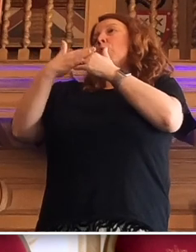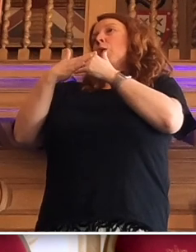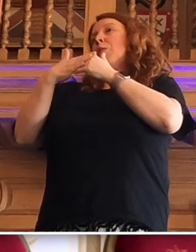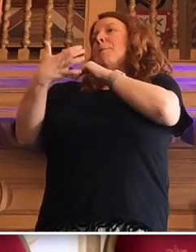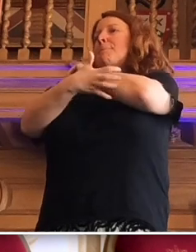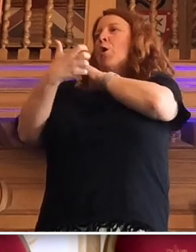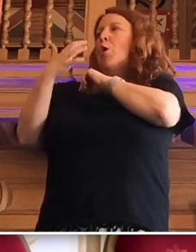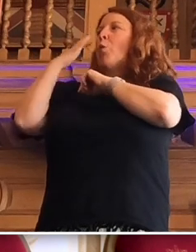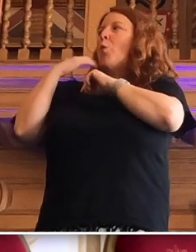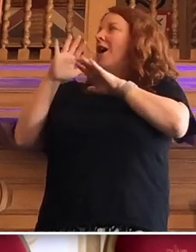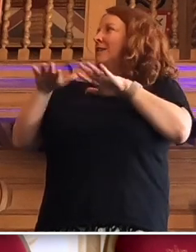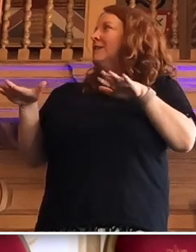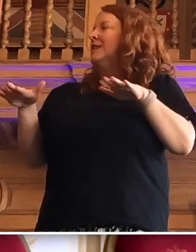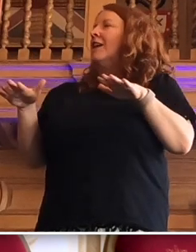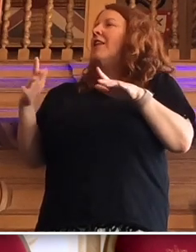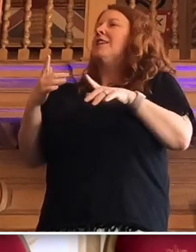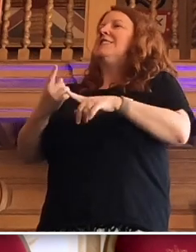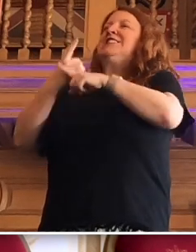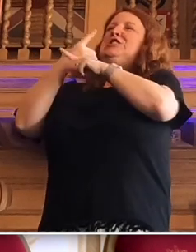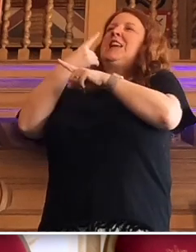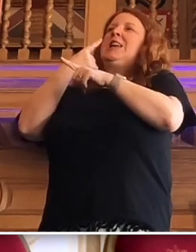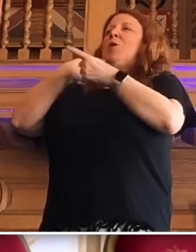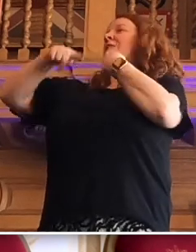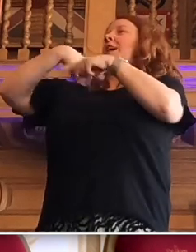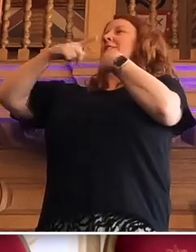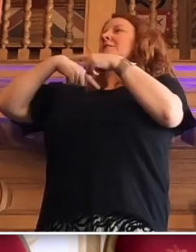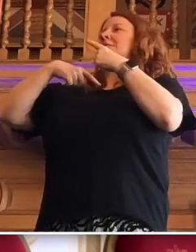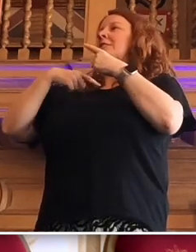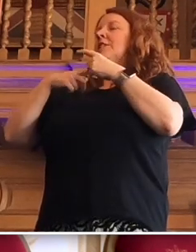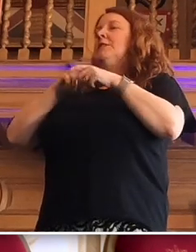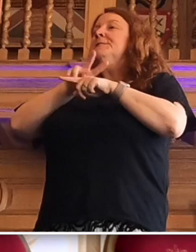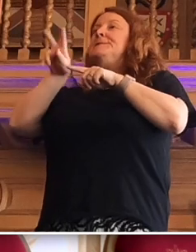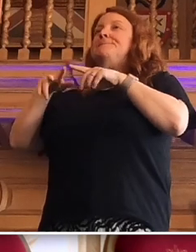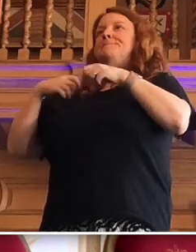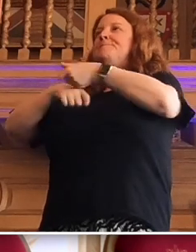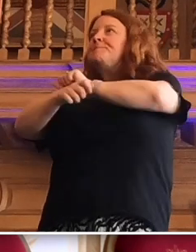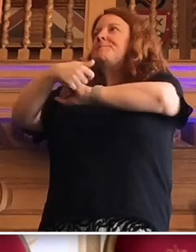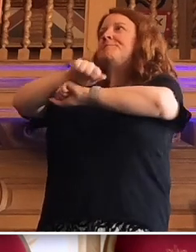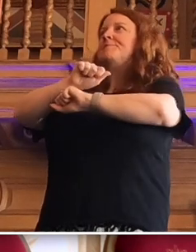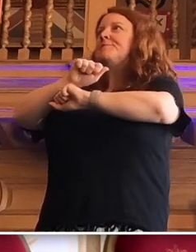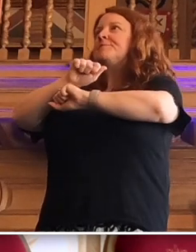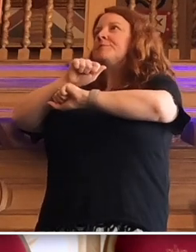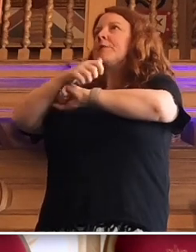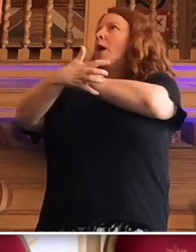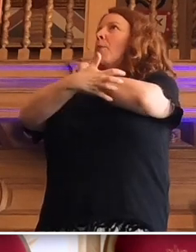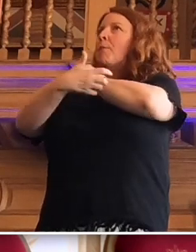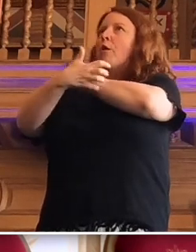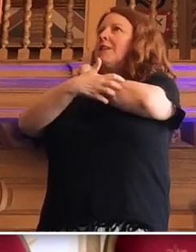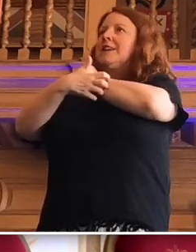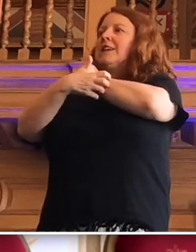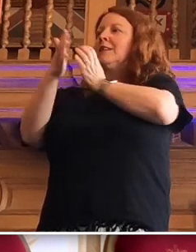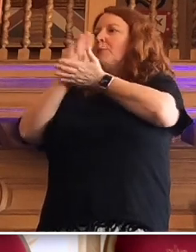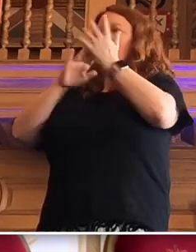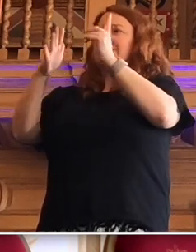The teachers say we did it. The We get out of bed in the morning telling ourselves poverty is not destiny.